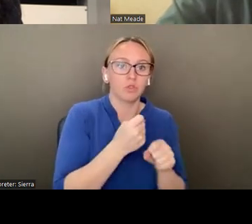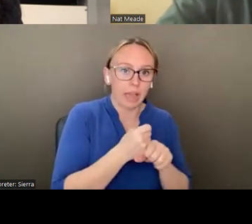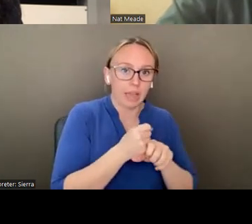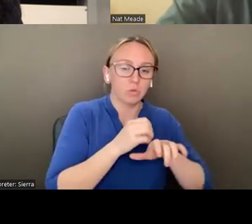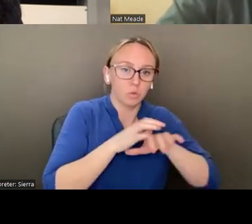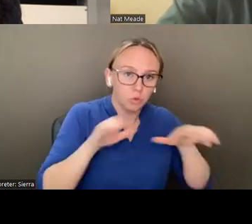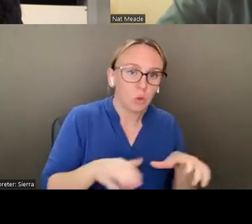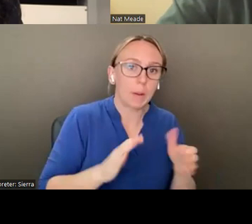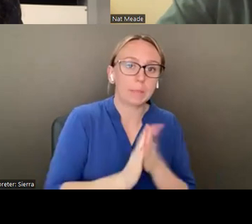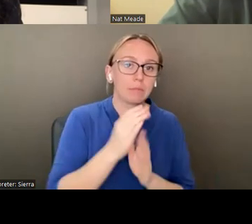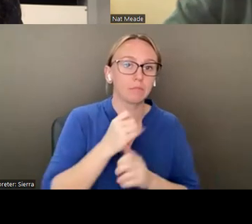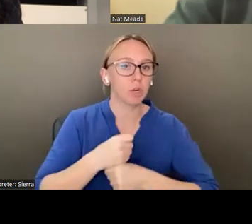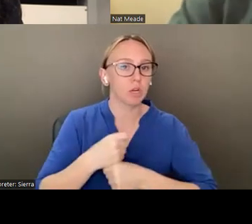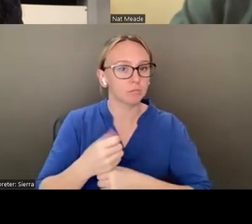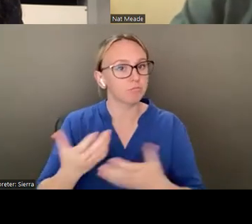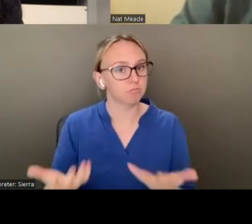So open floor.